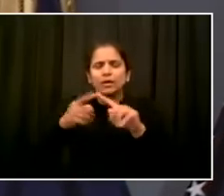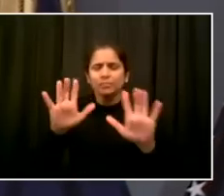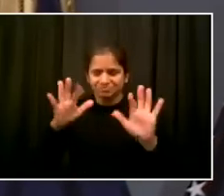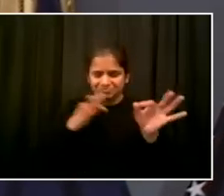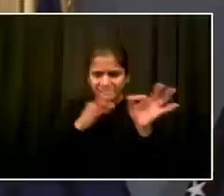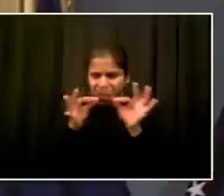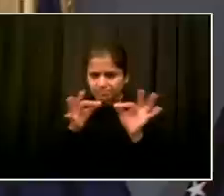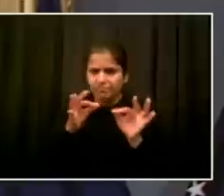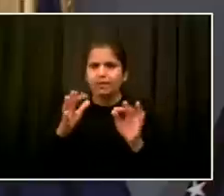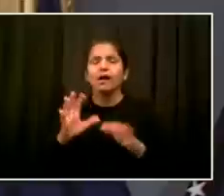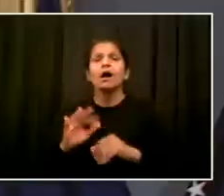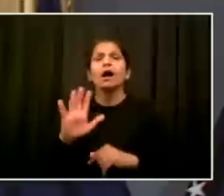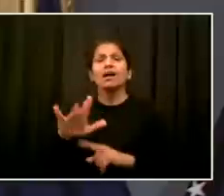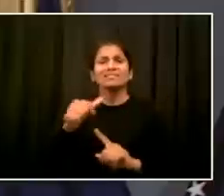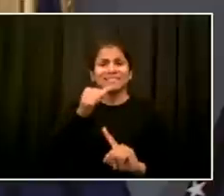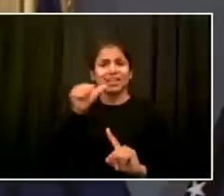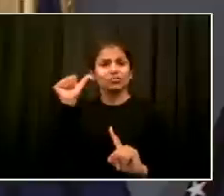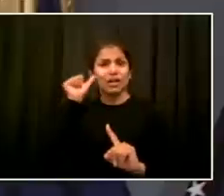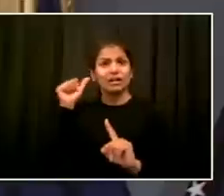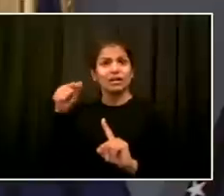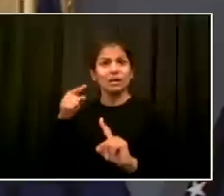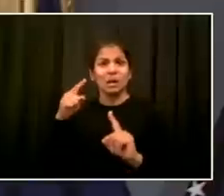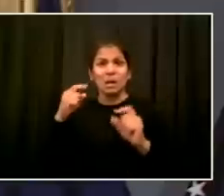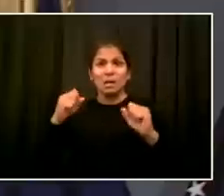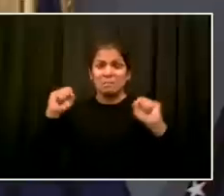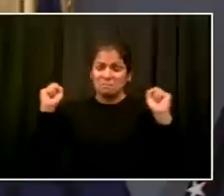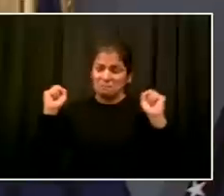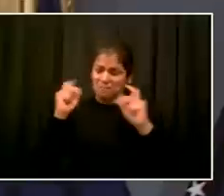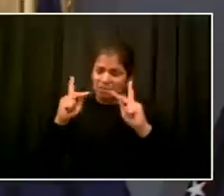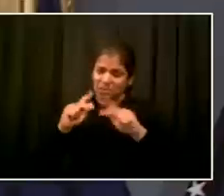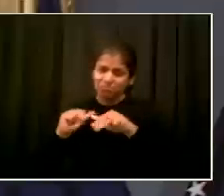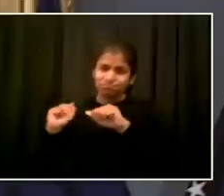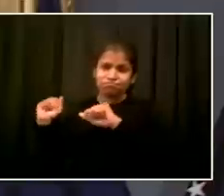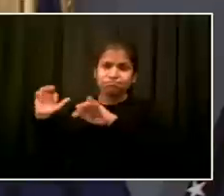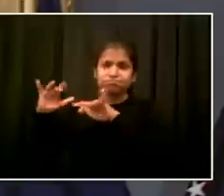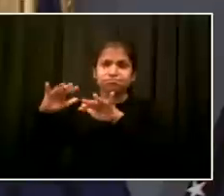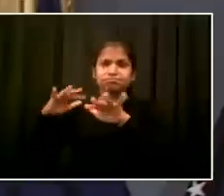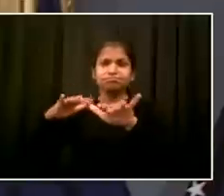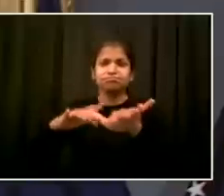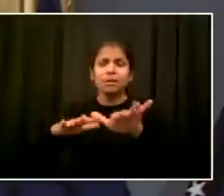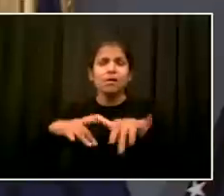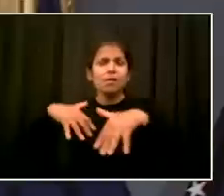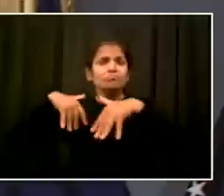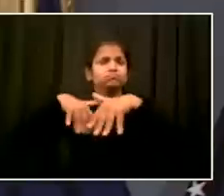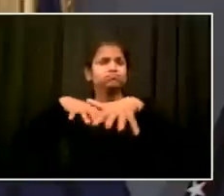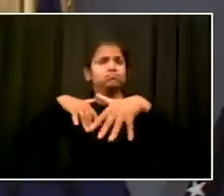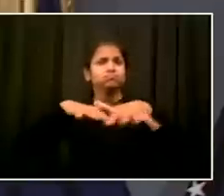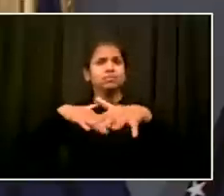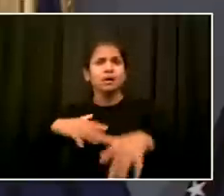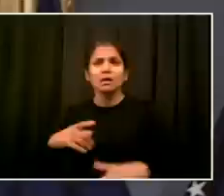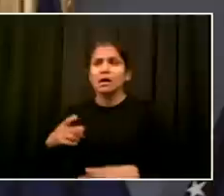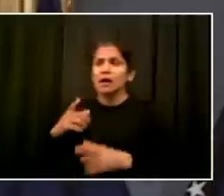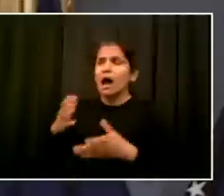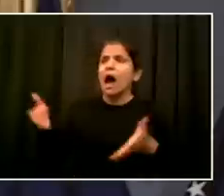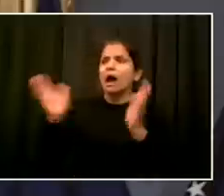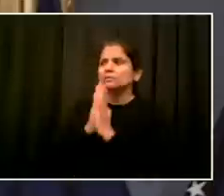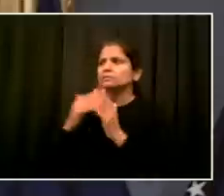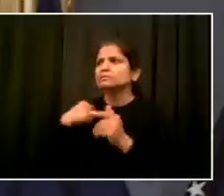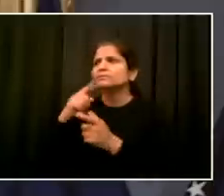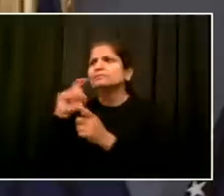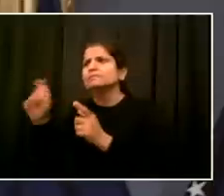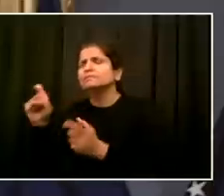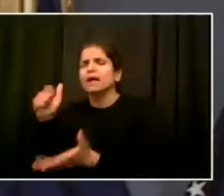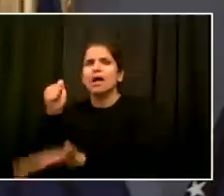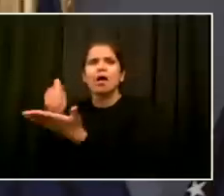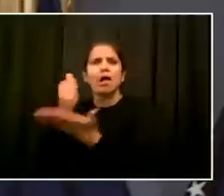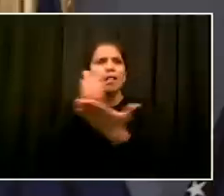to keep the peace. want to thank all the elected officials who are out. There were a lot of clergy out. I want to thank members of the well-known God Squad